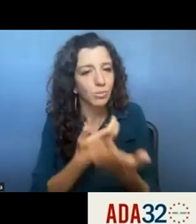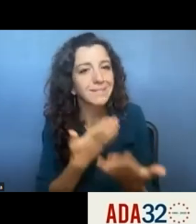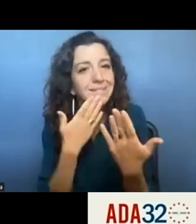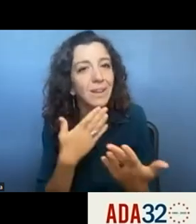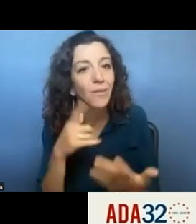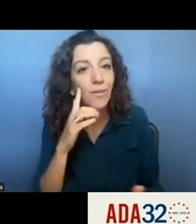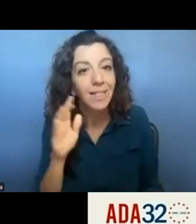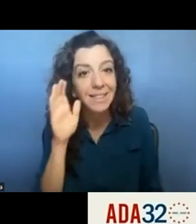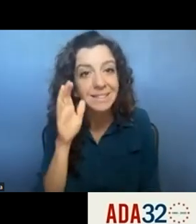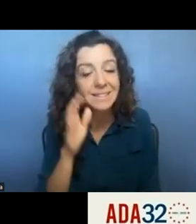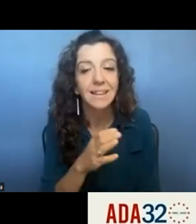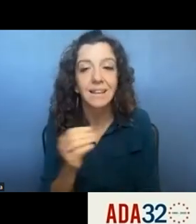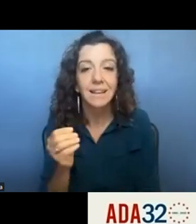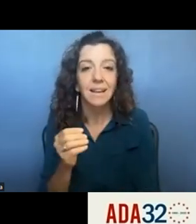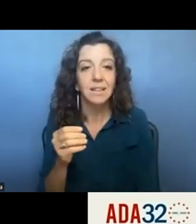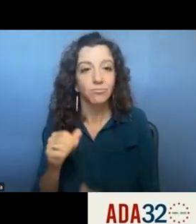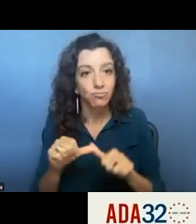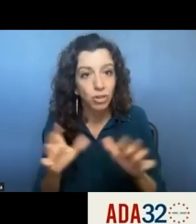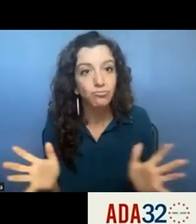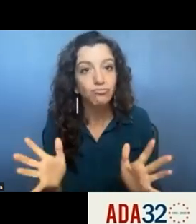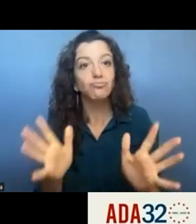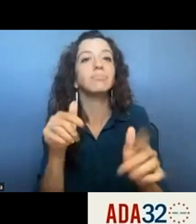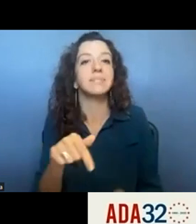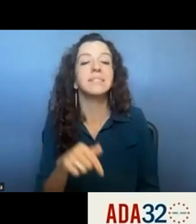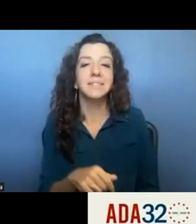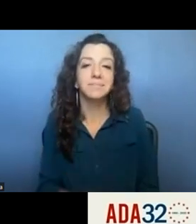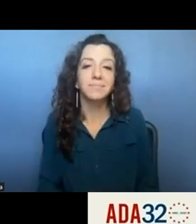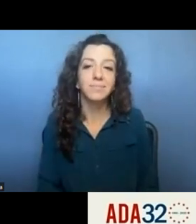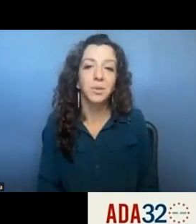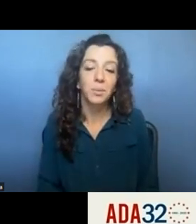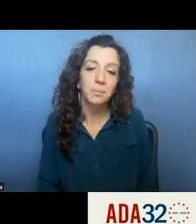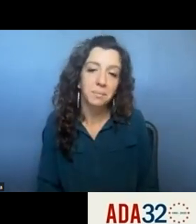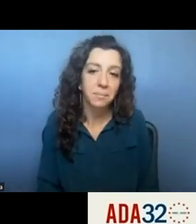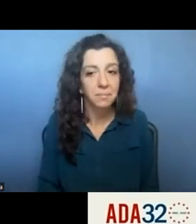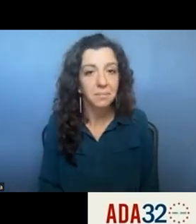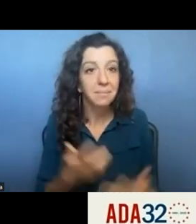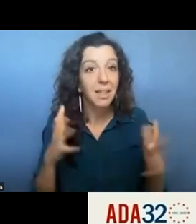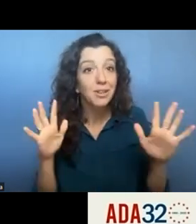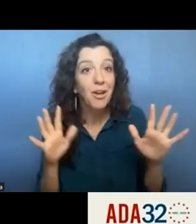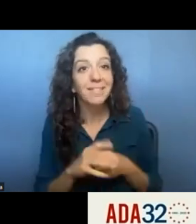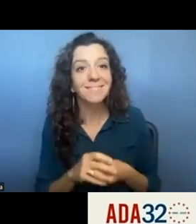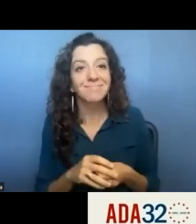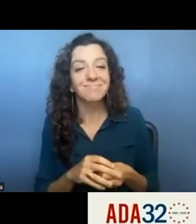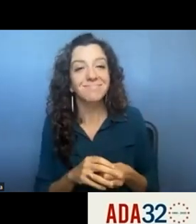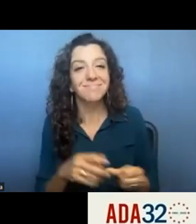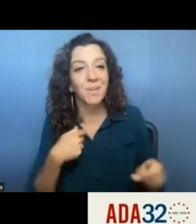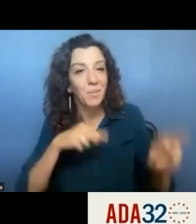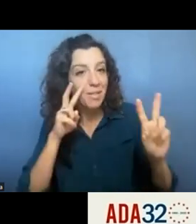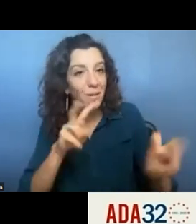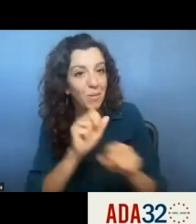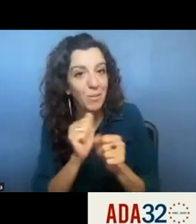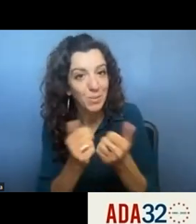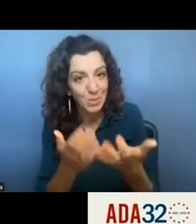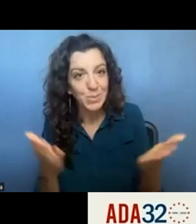moving this forward as you have so that's all and we look forward to working with y'all